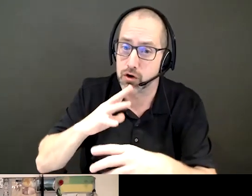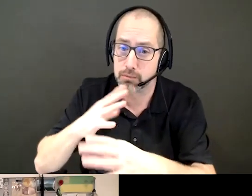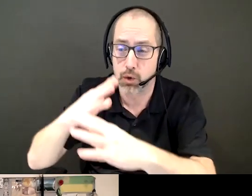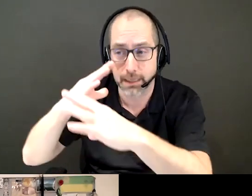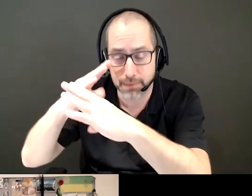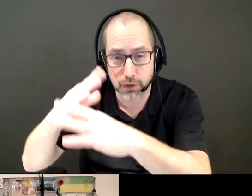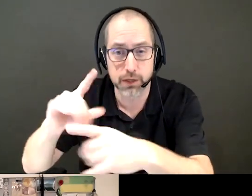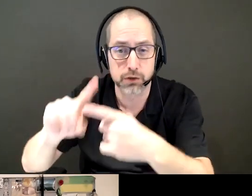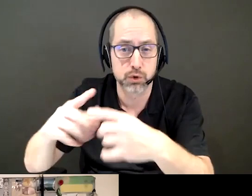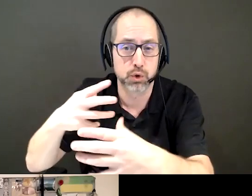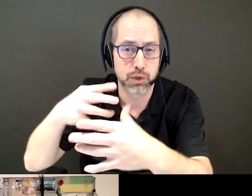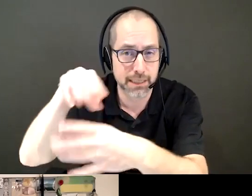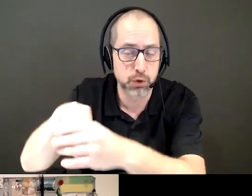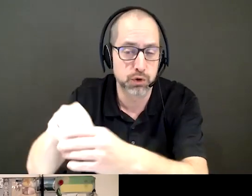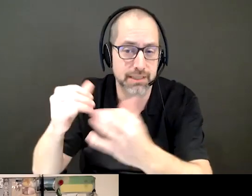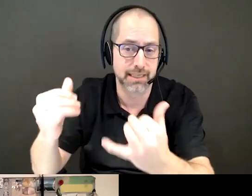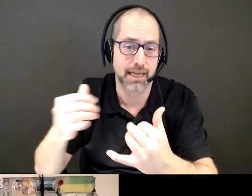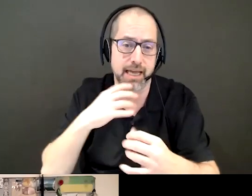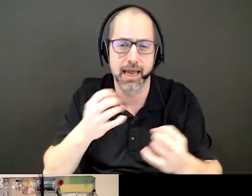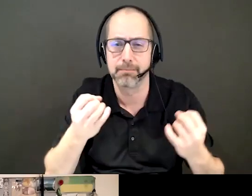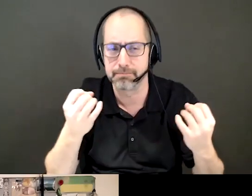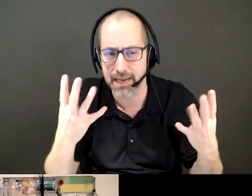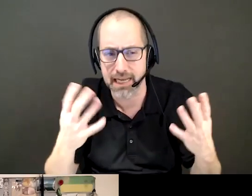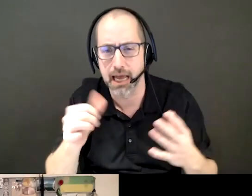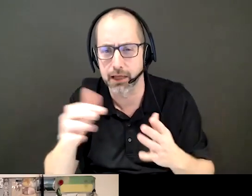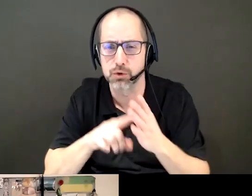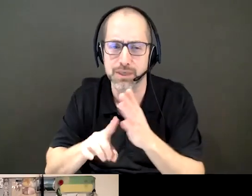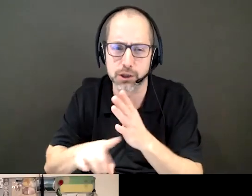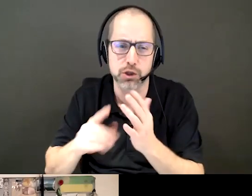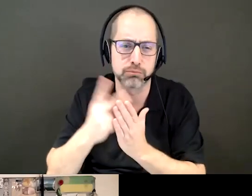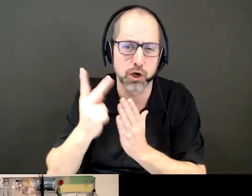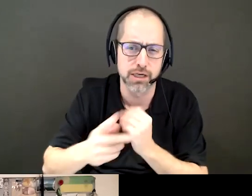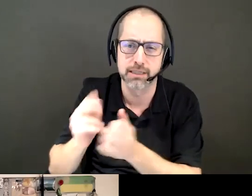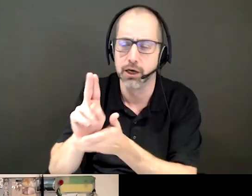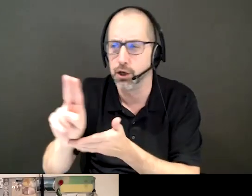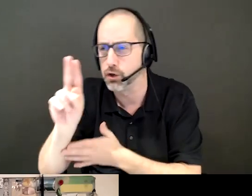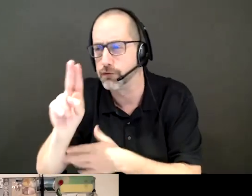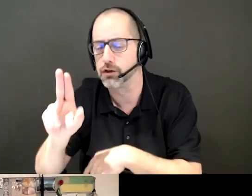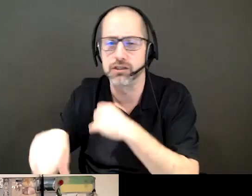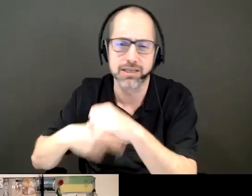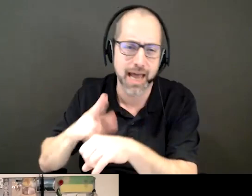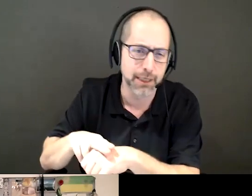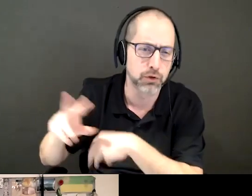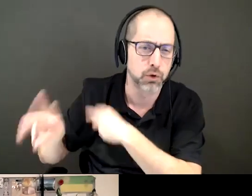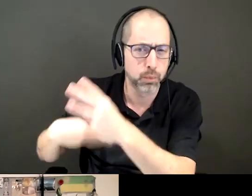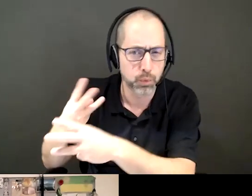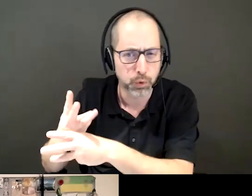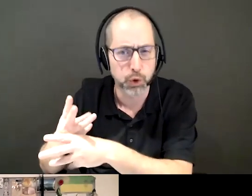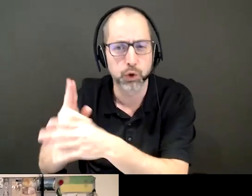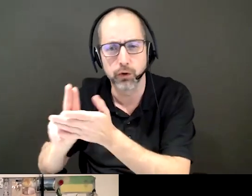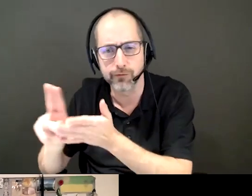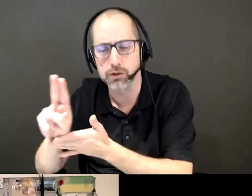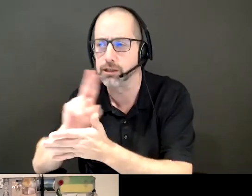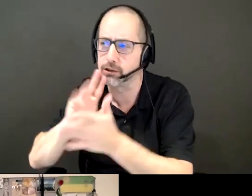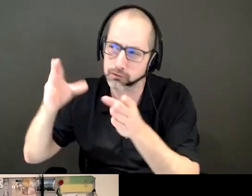And a number of other research projects with universities, both nationally and internationally, focusing on disability